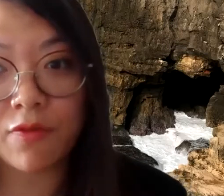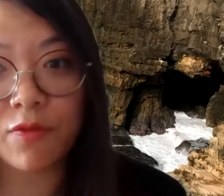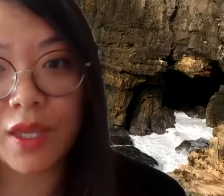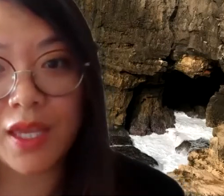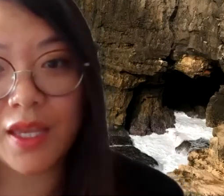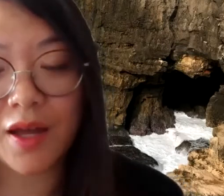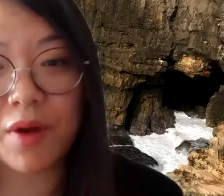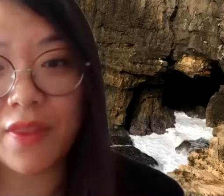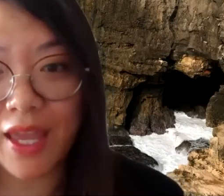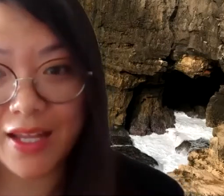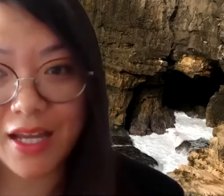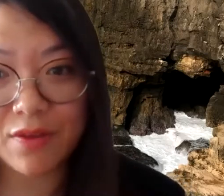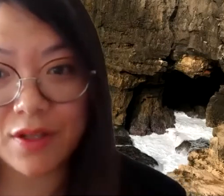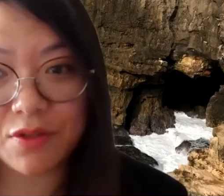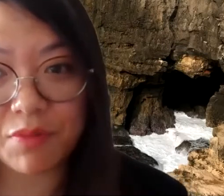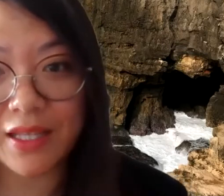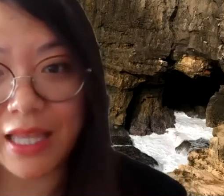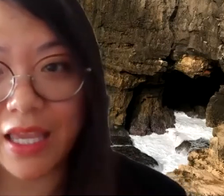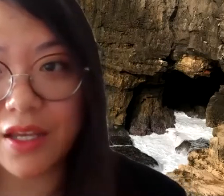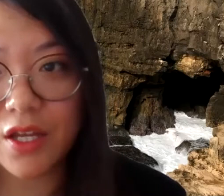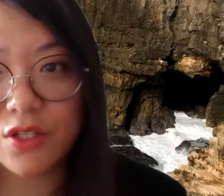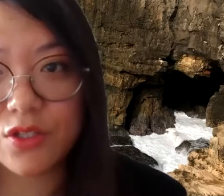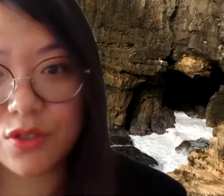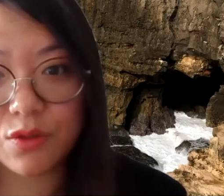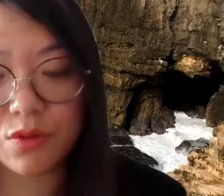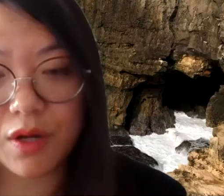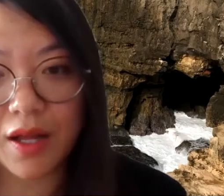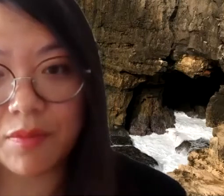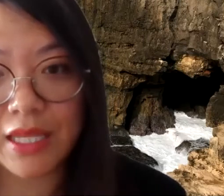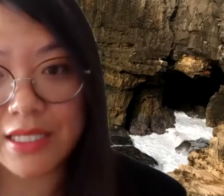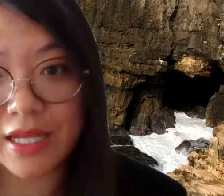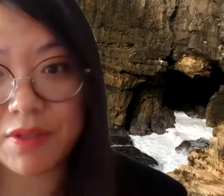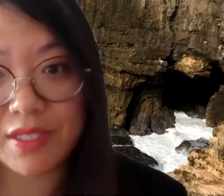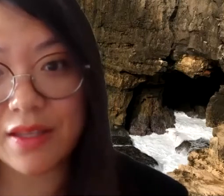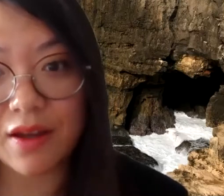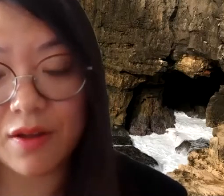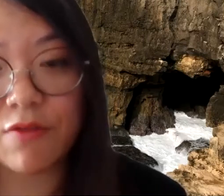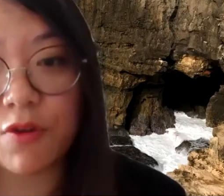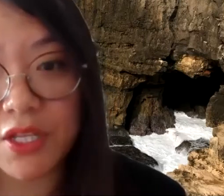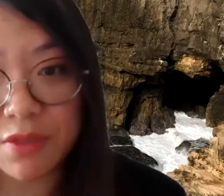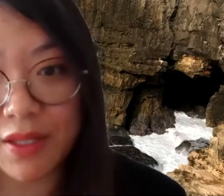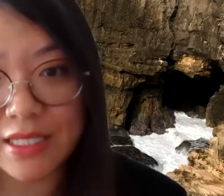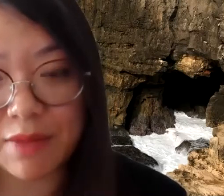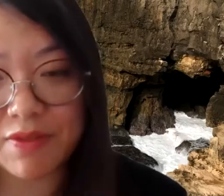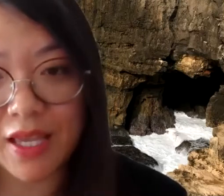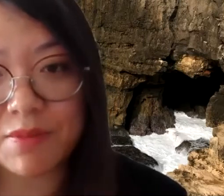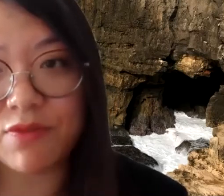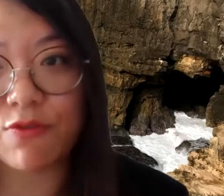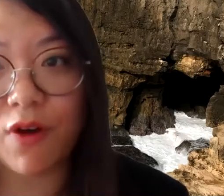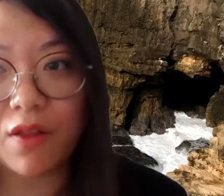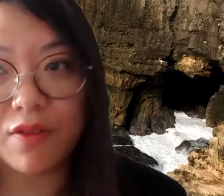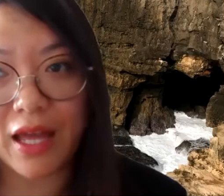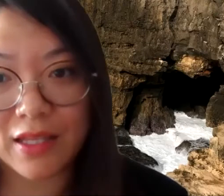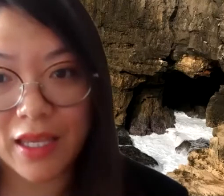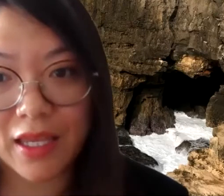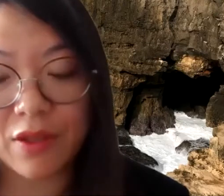If we, on the handout, there should be a link to these types of information about these types of scams. If